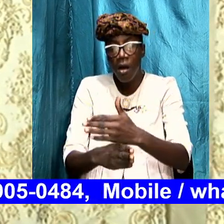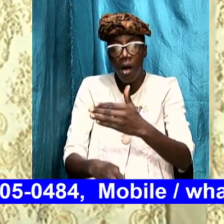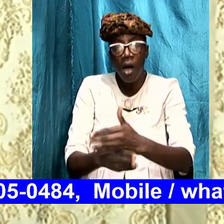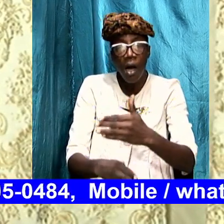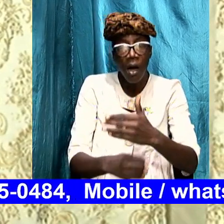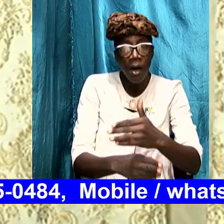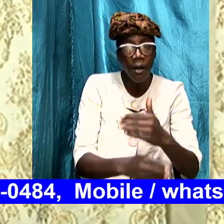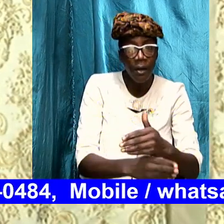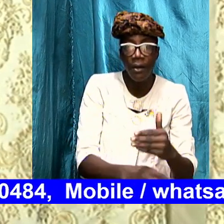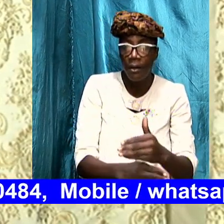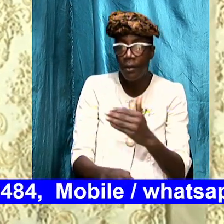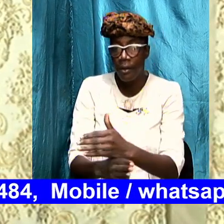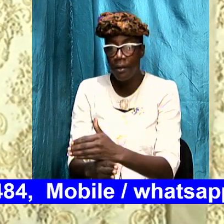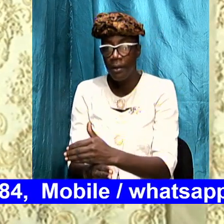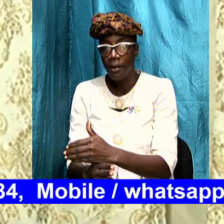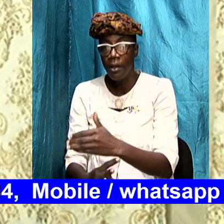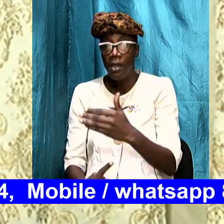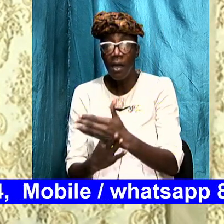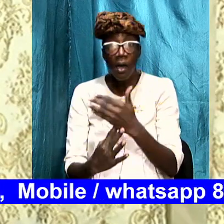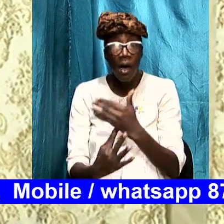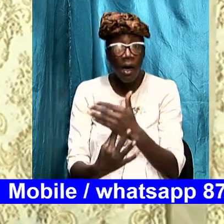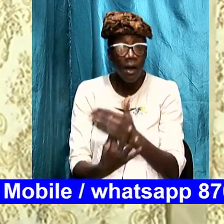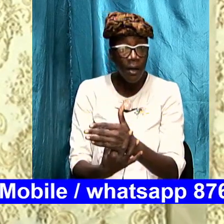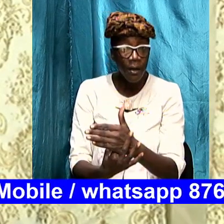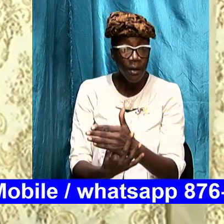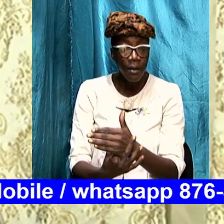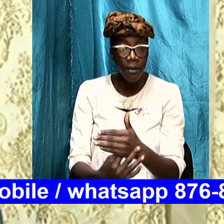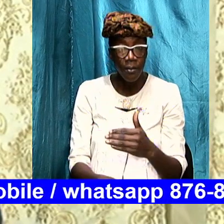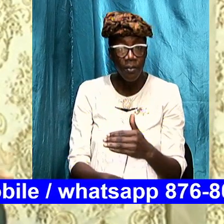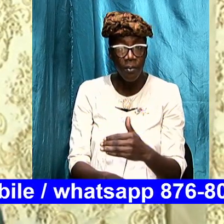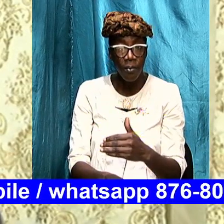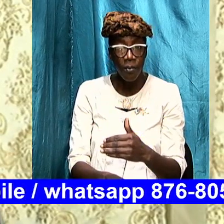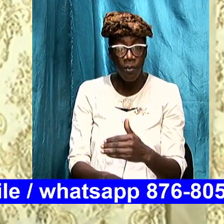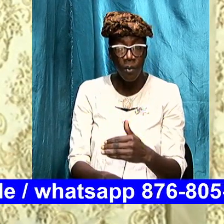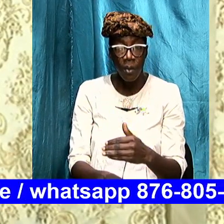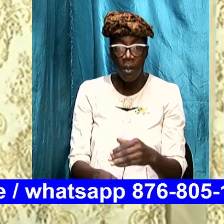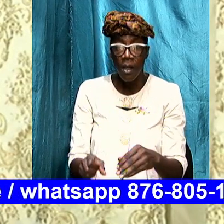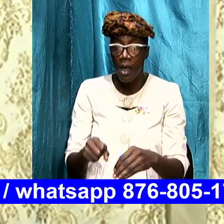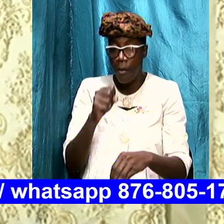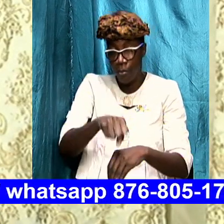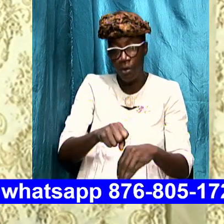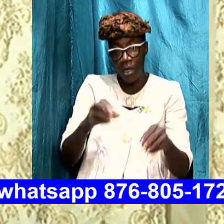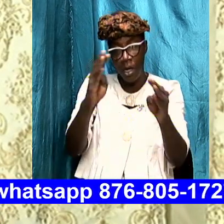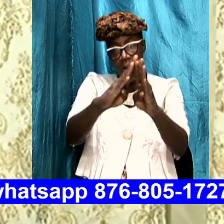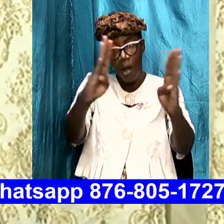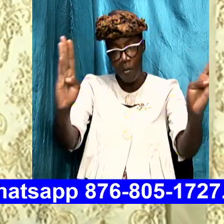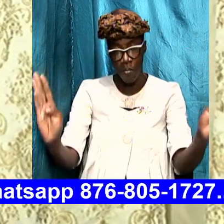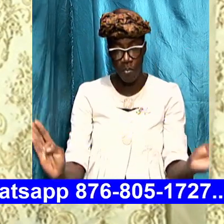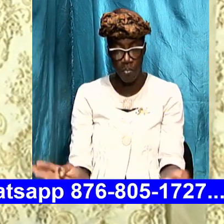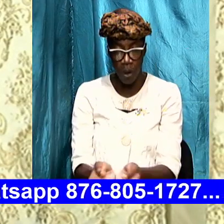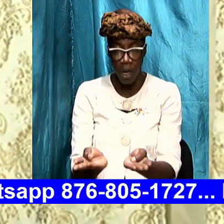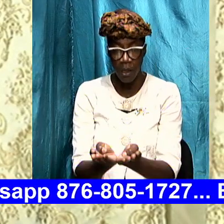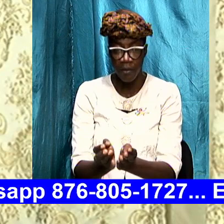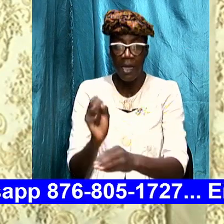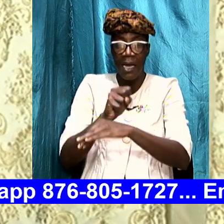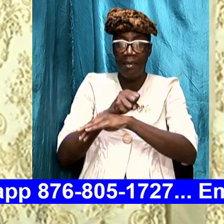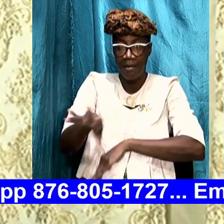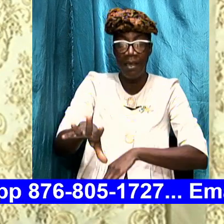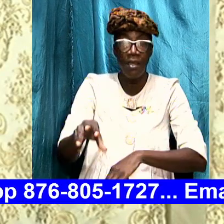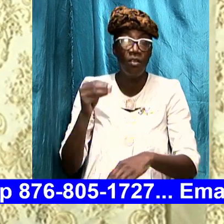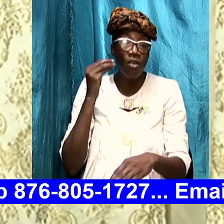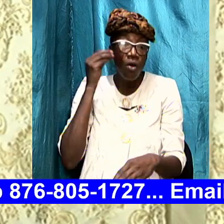they send it to a spot it is packed in a box and it is sent to your home you don't have to leave your house to go to the